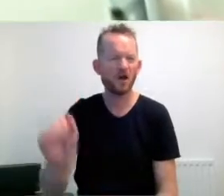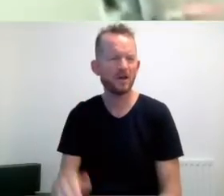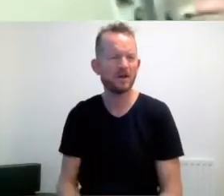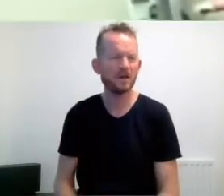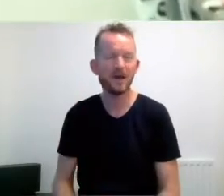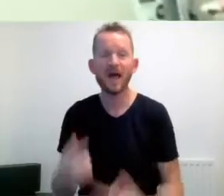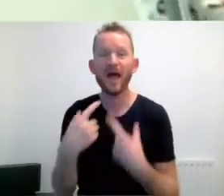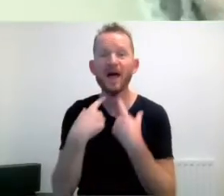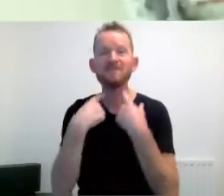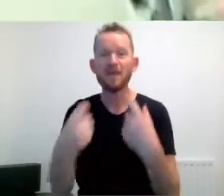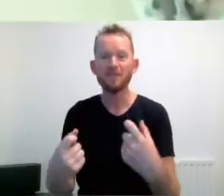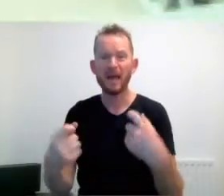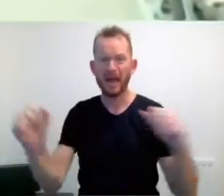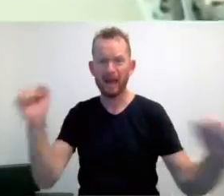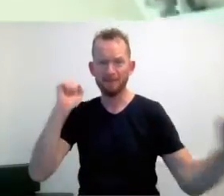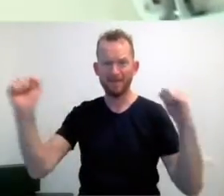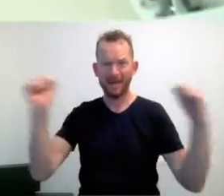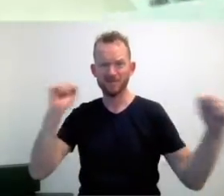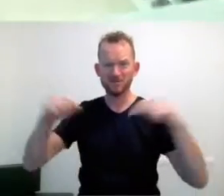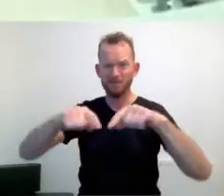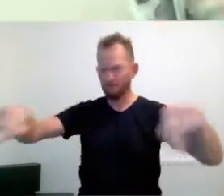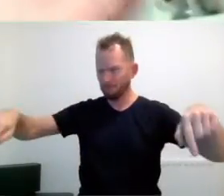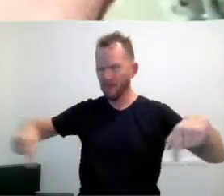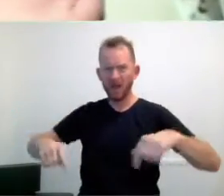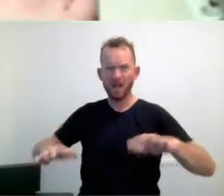The Vampire in My Bath House